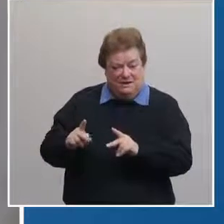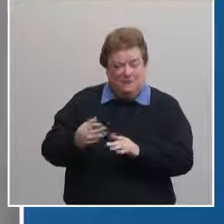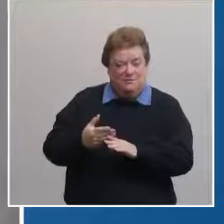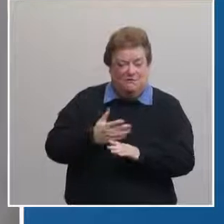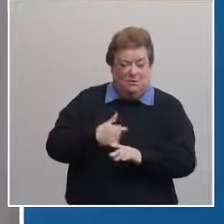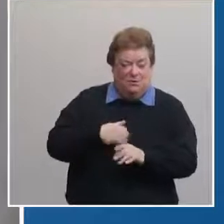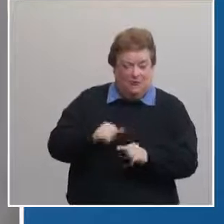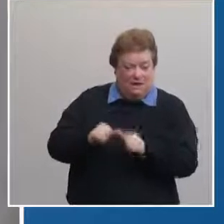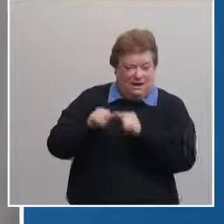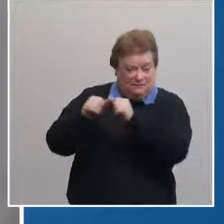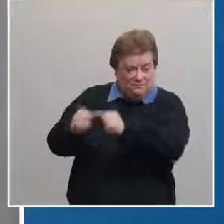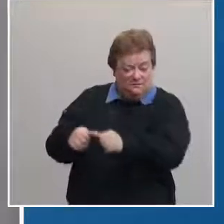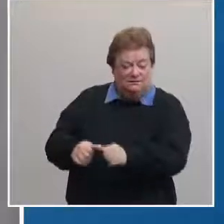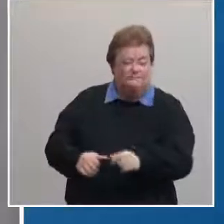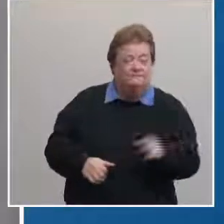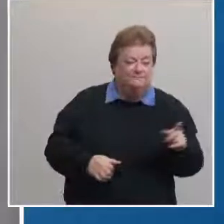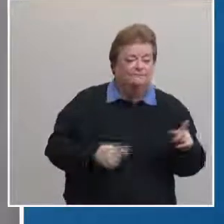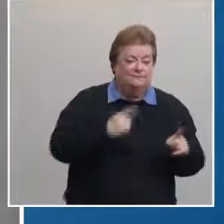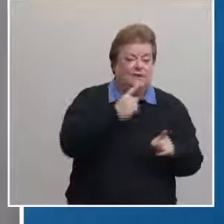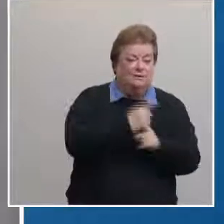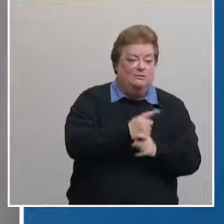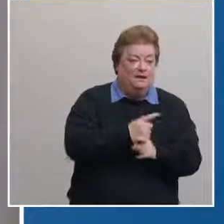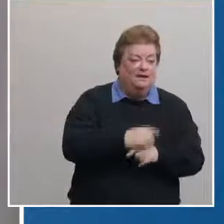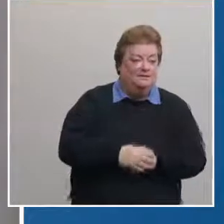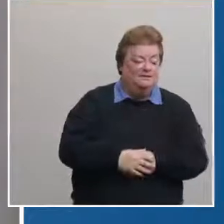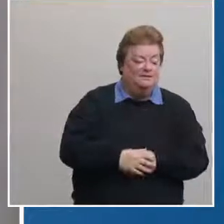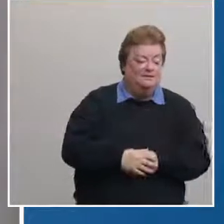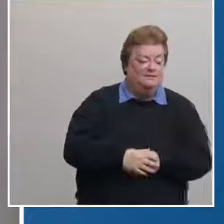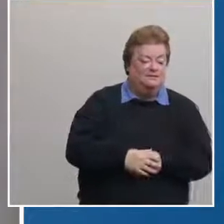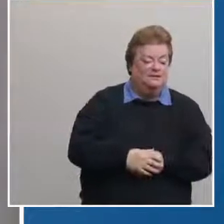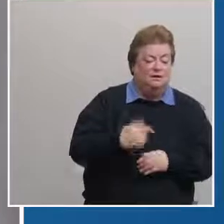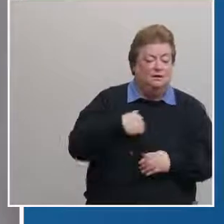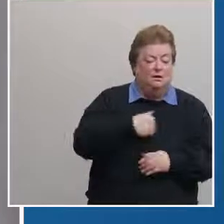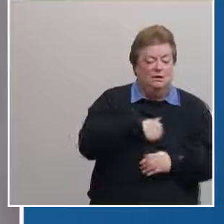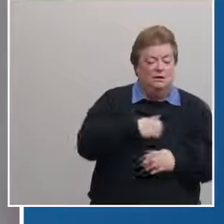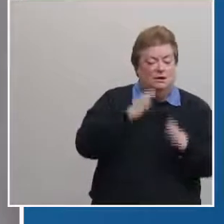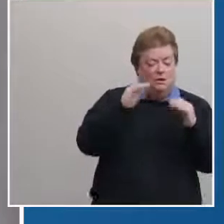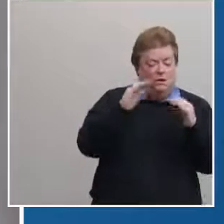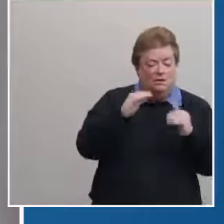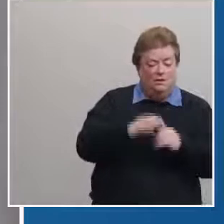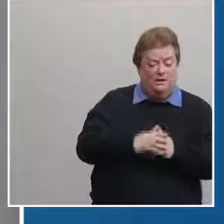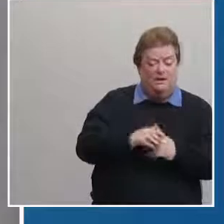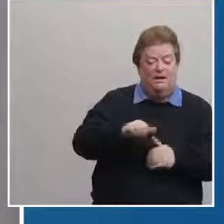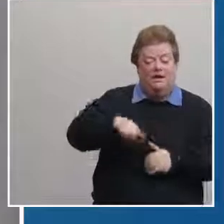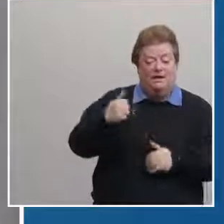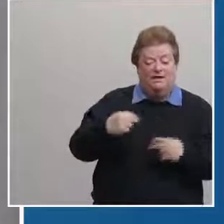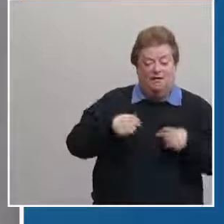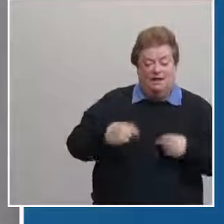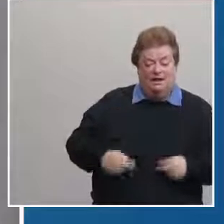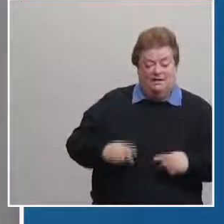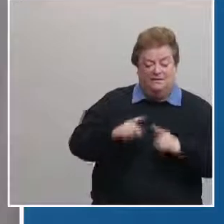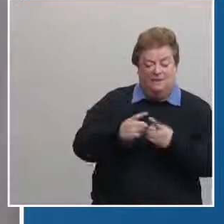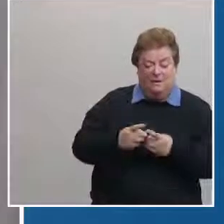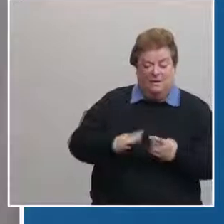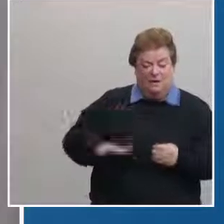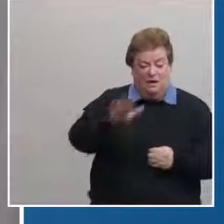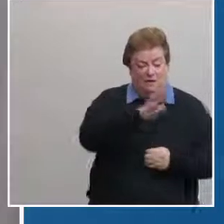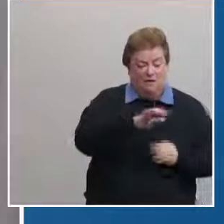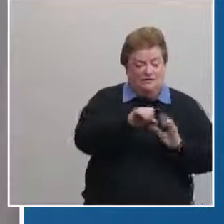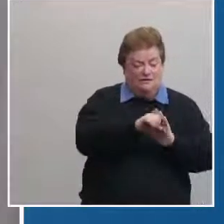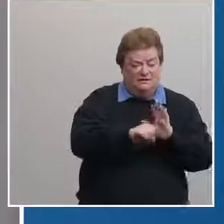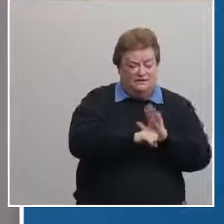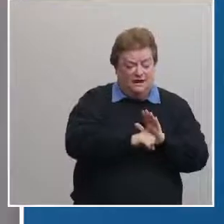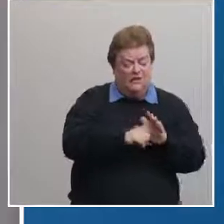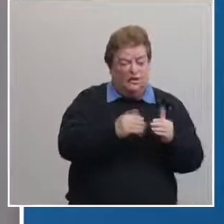further away right but what we're hoping bill is you know our other health departments across the state are